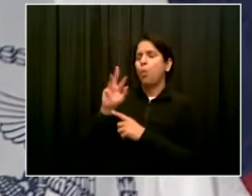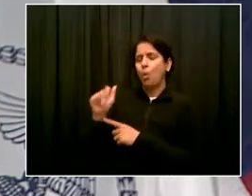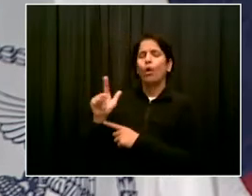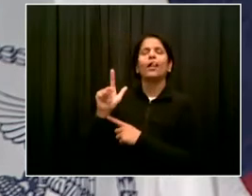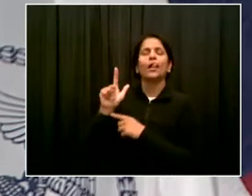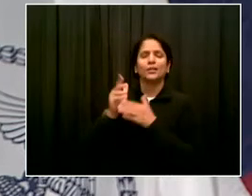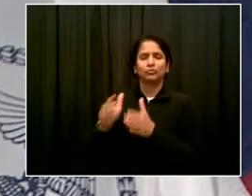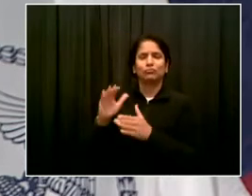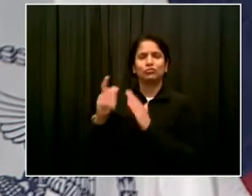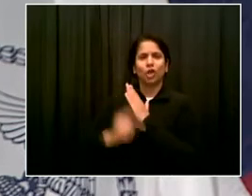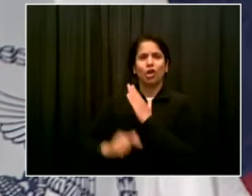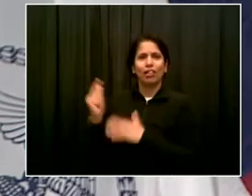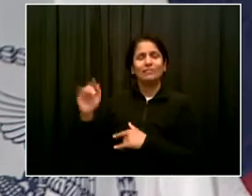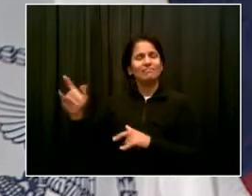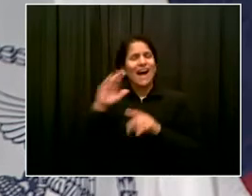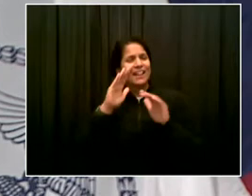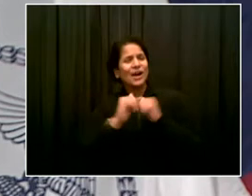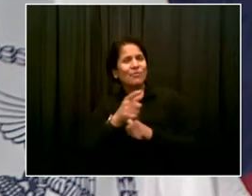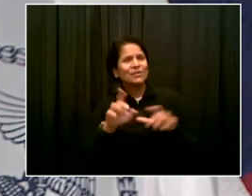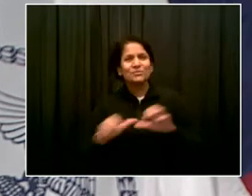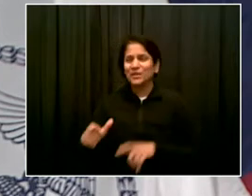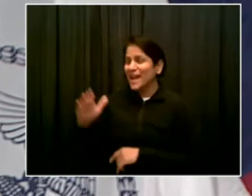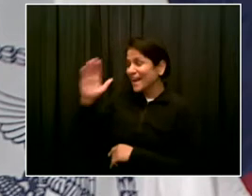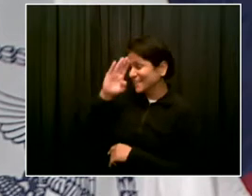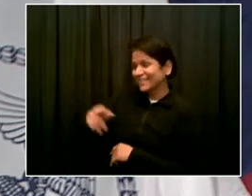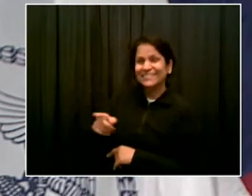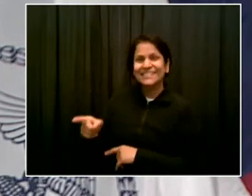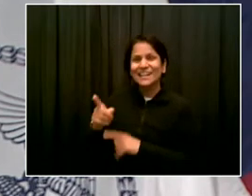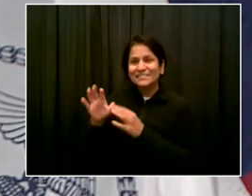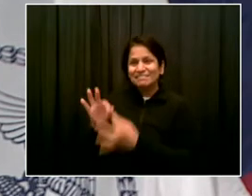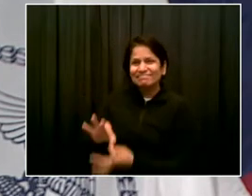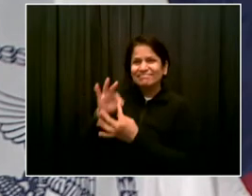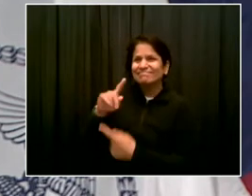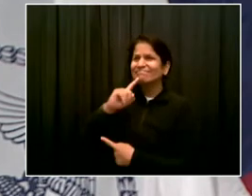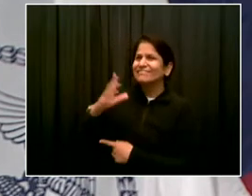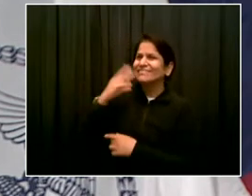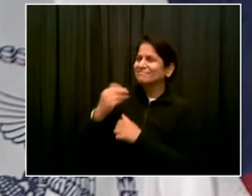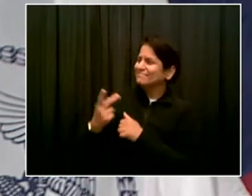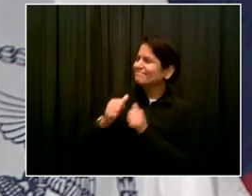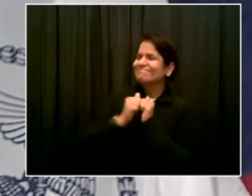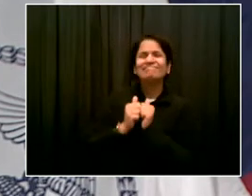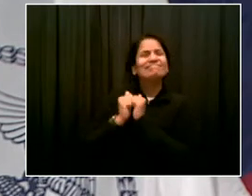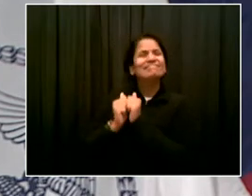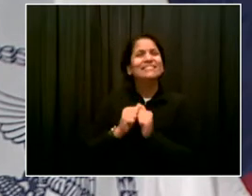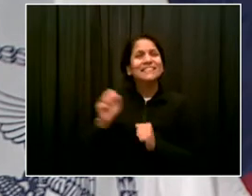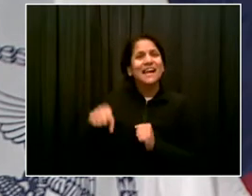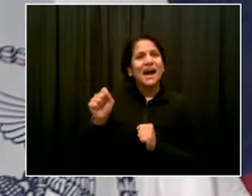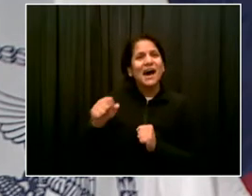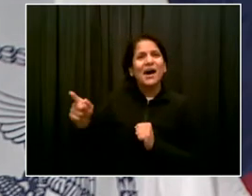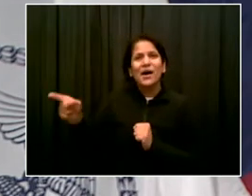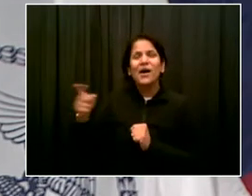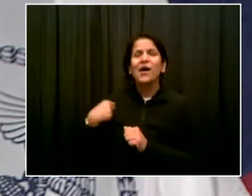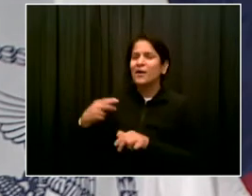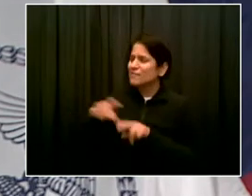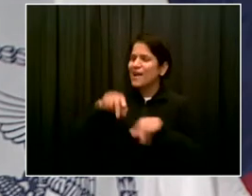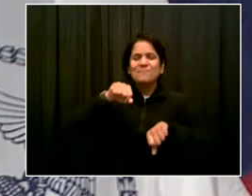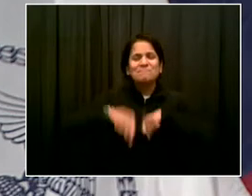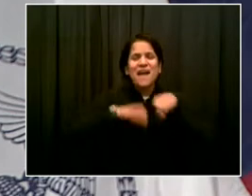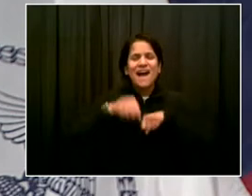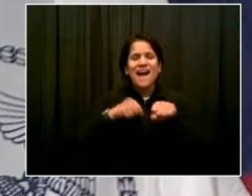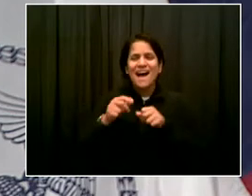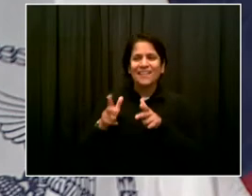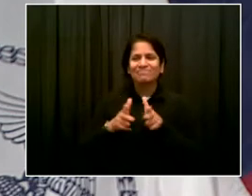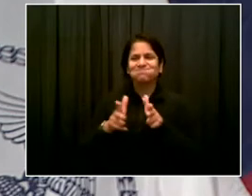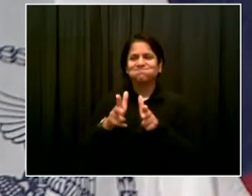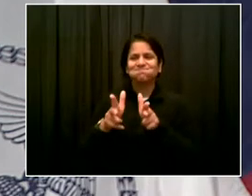ride bikes. I know. And when you ride to Queens soon, which I'm sure you'll do, we can all ride together. can go on the Queens